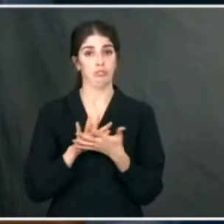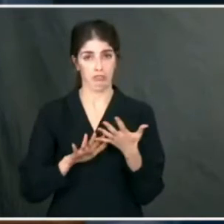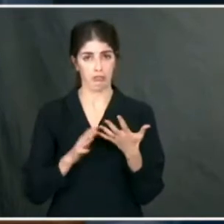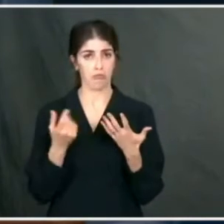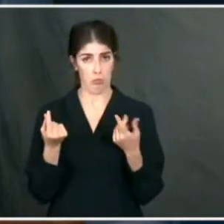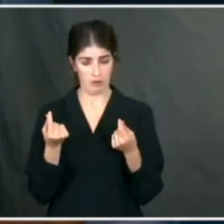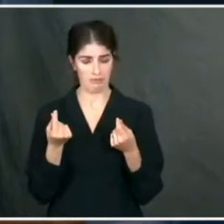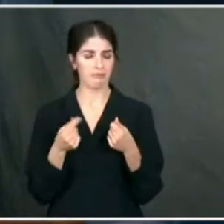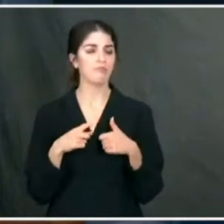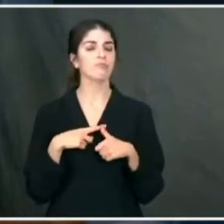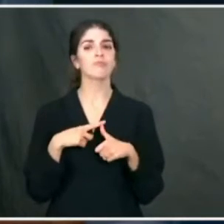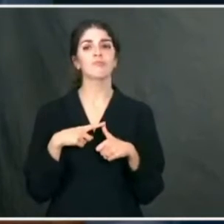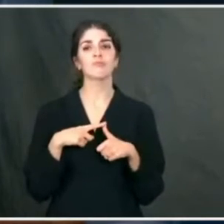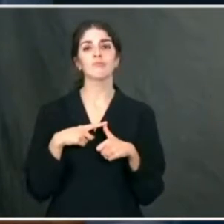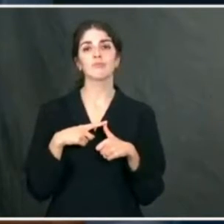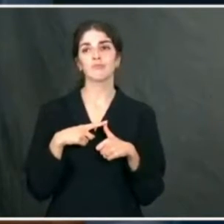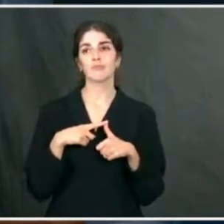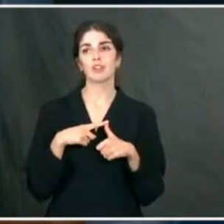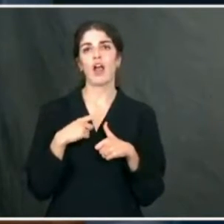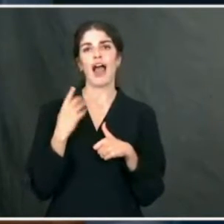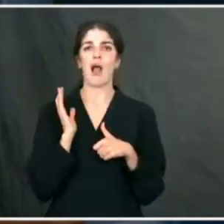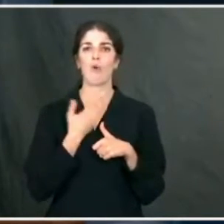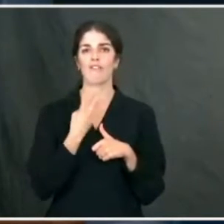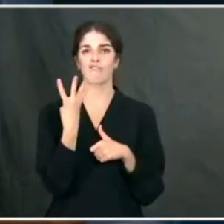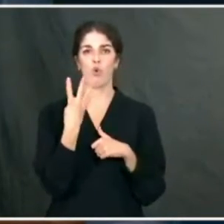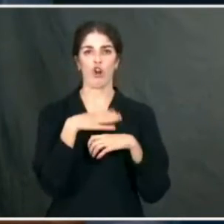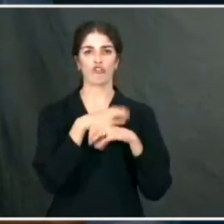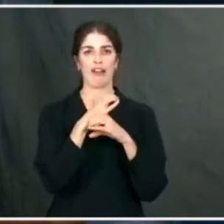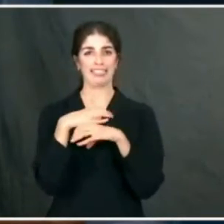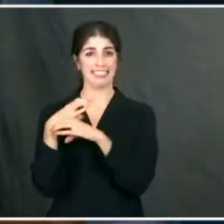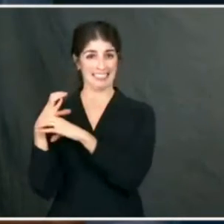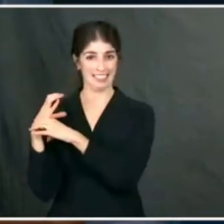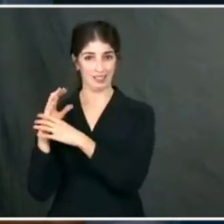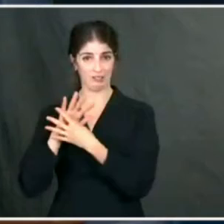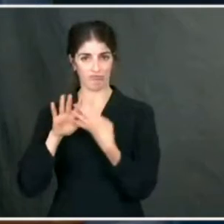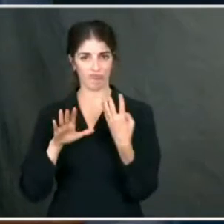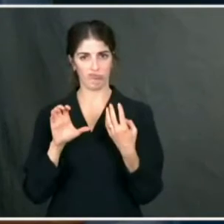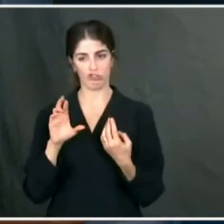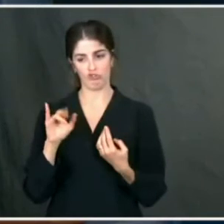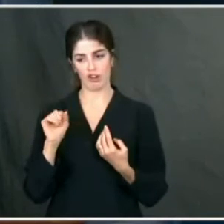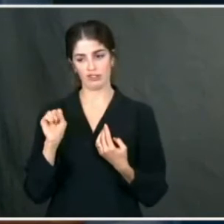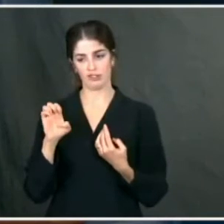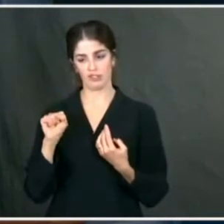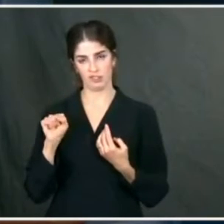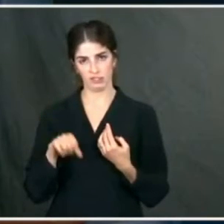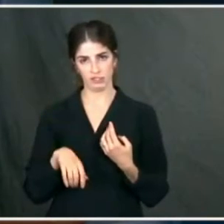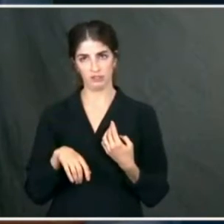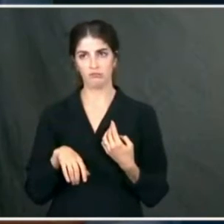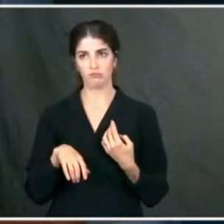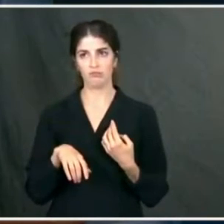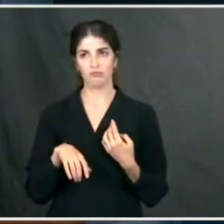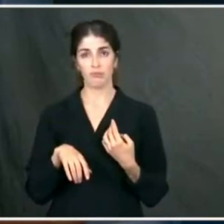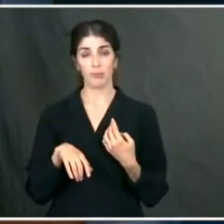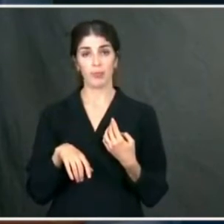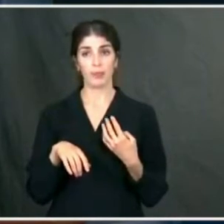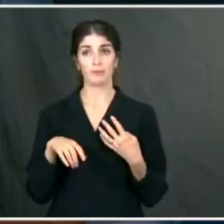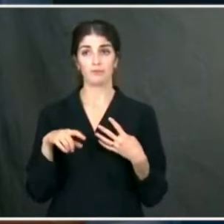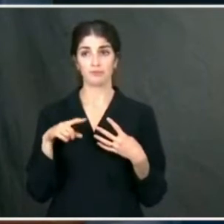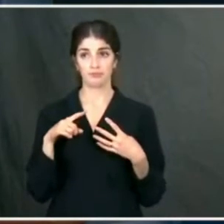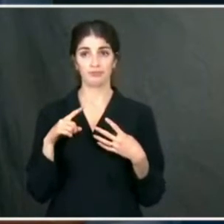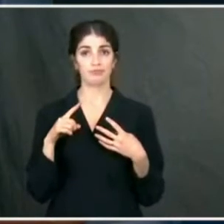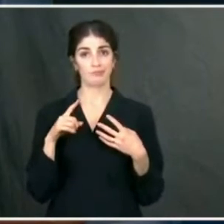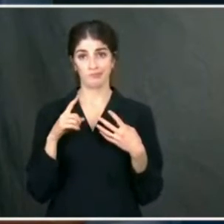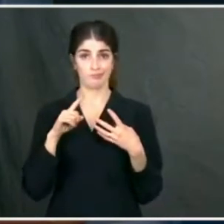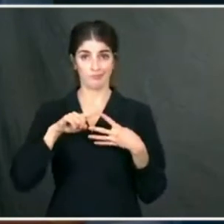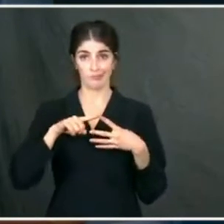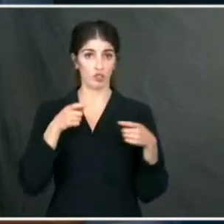And they revolve around addressing the four crises that the president has stated that the country is facing, including getting